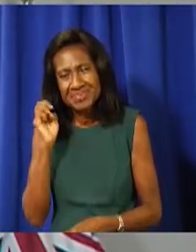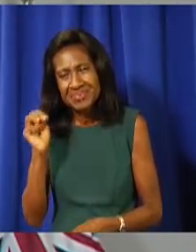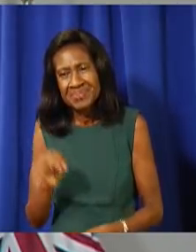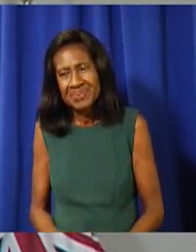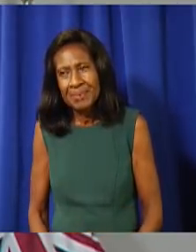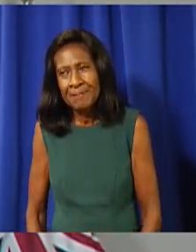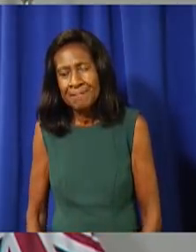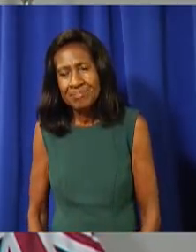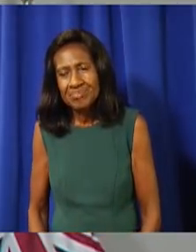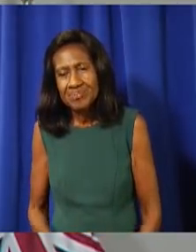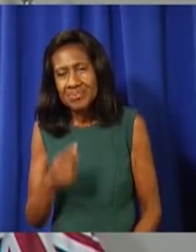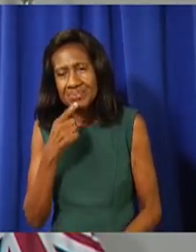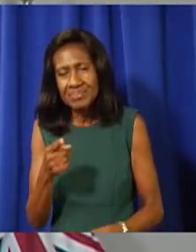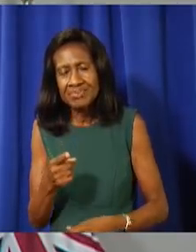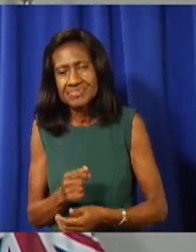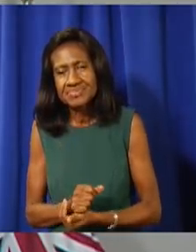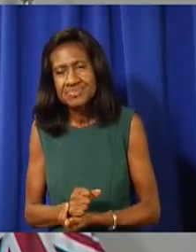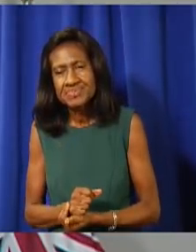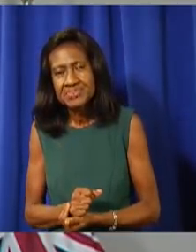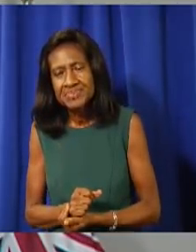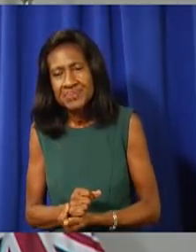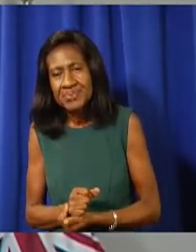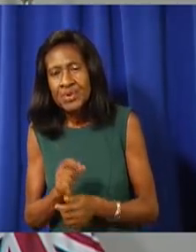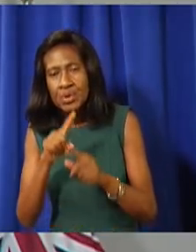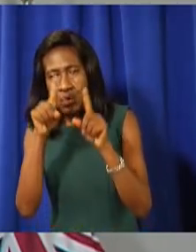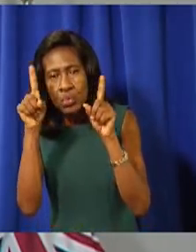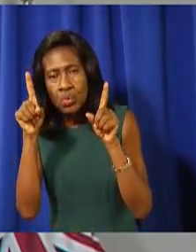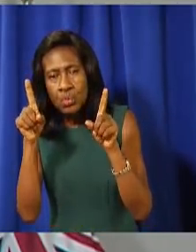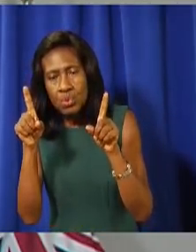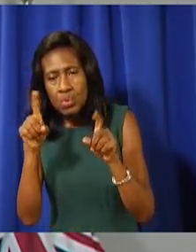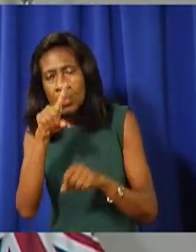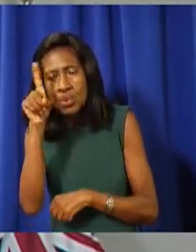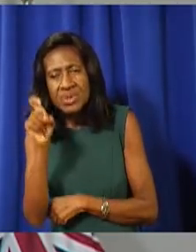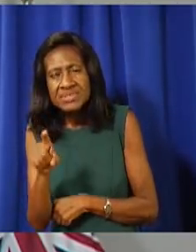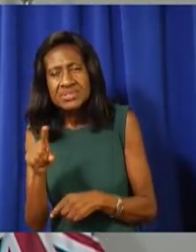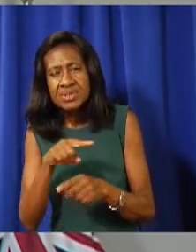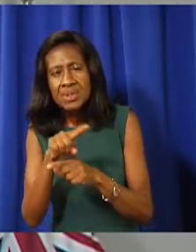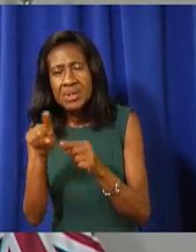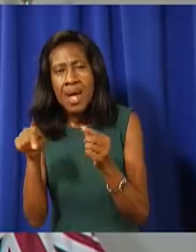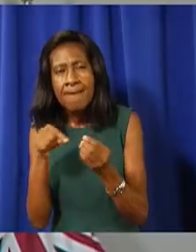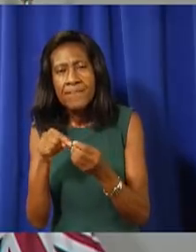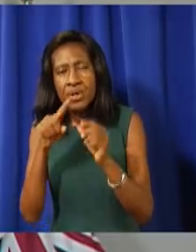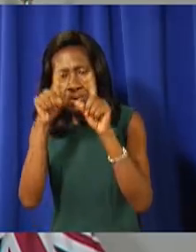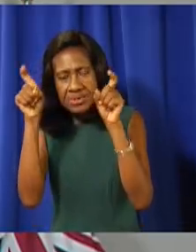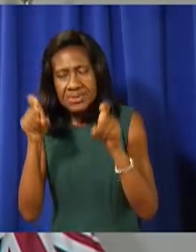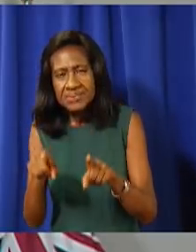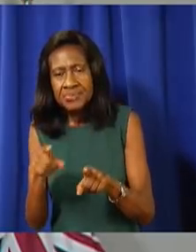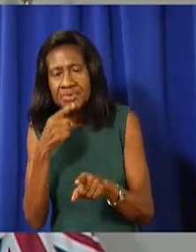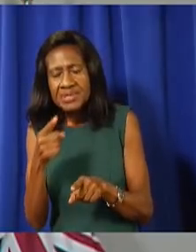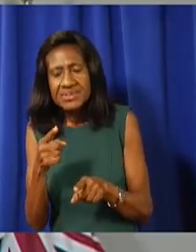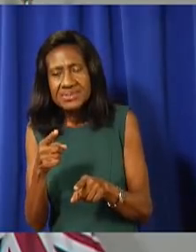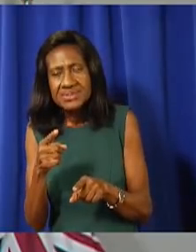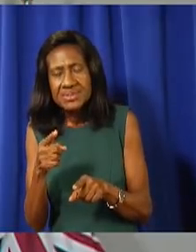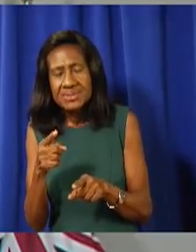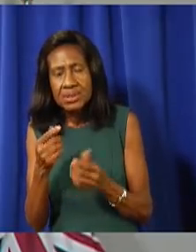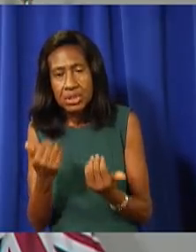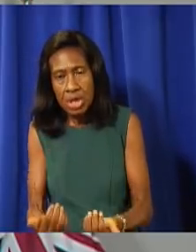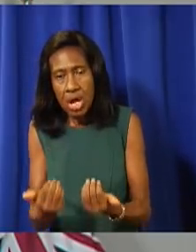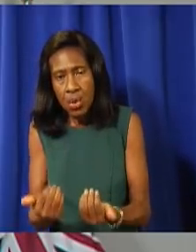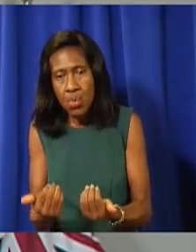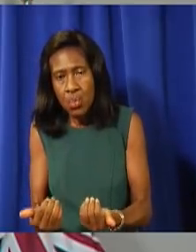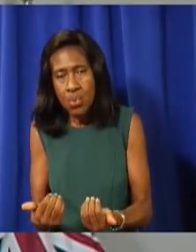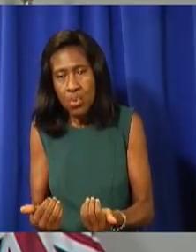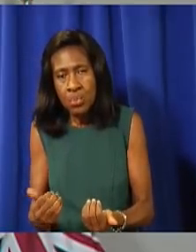sorry. May I just expand on, on the testing query? currently the HSA is testing frontline workers and